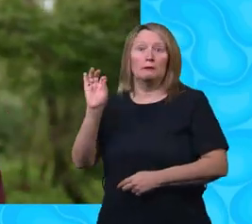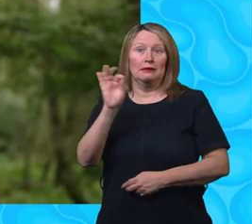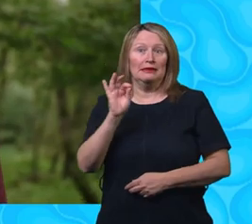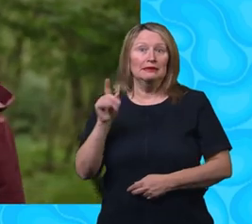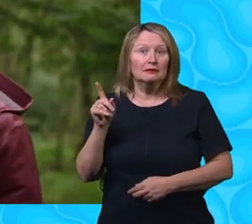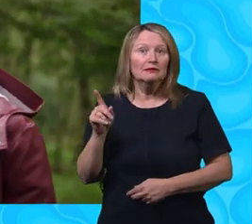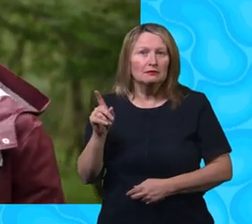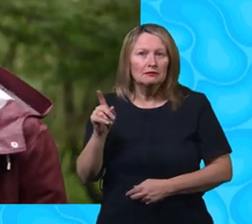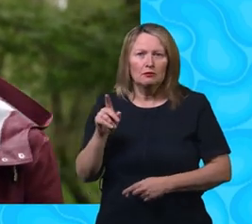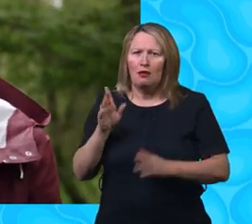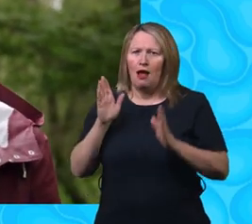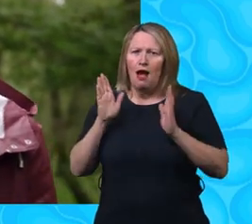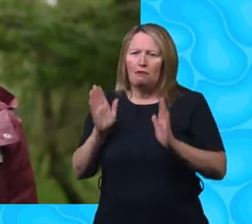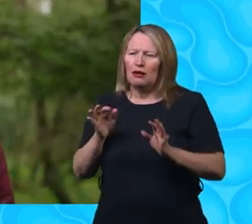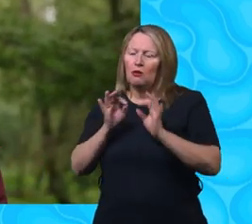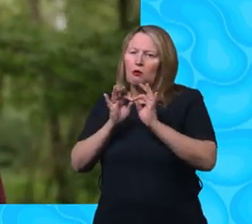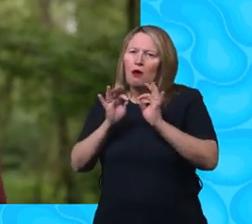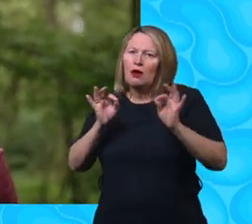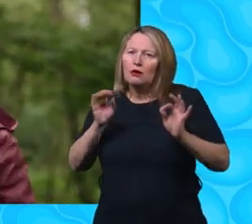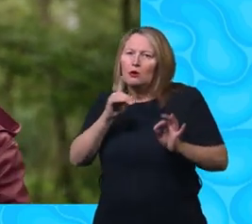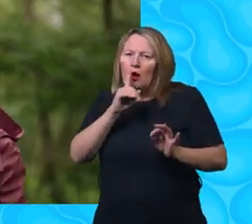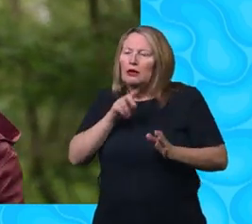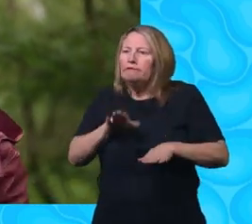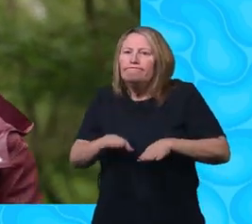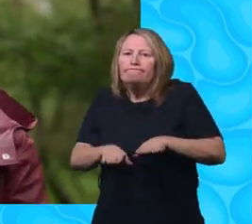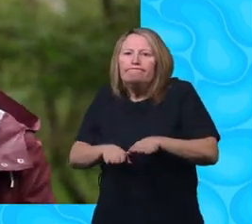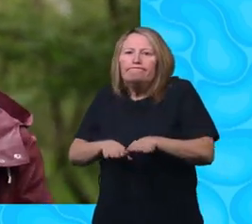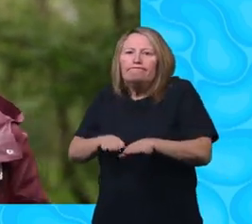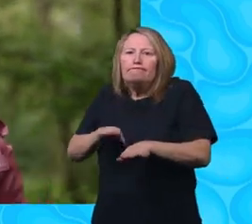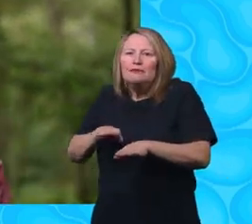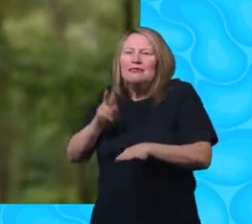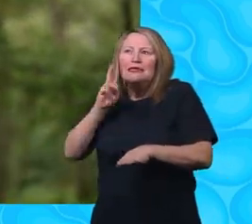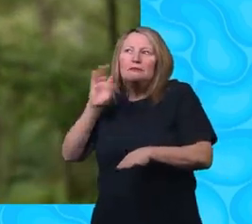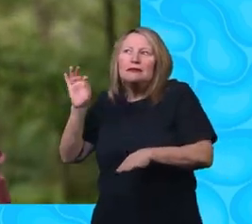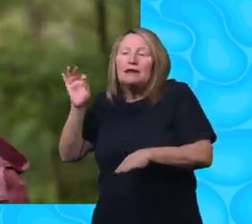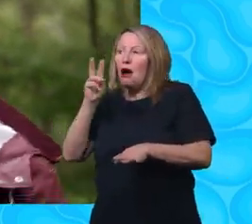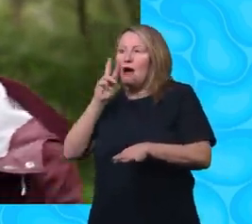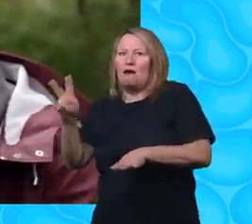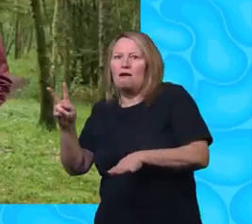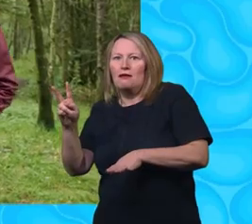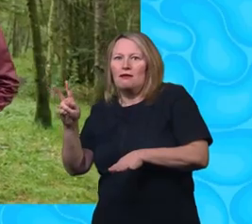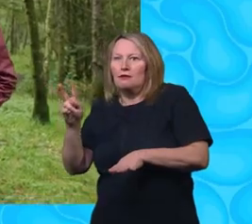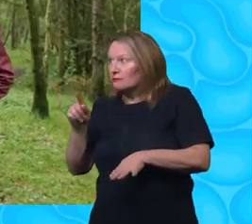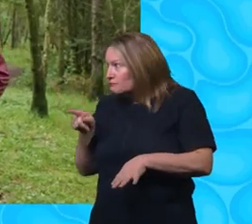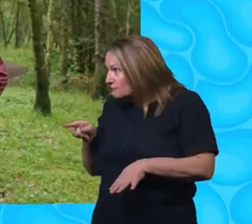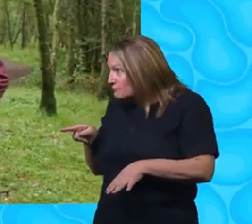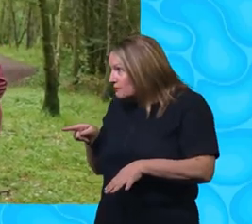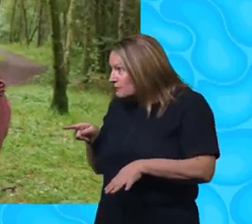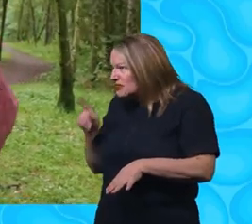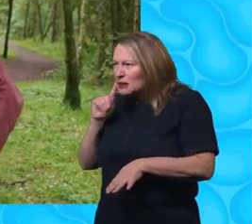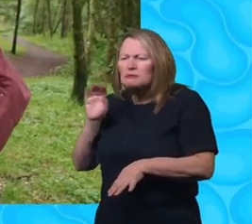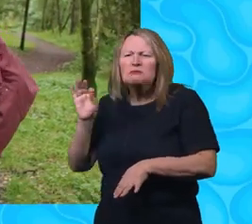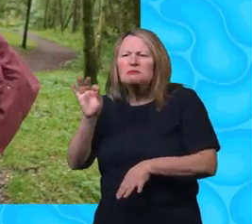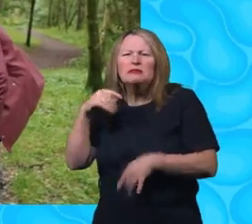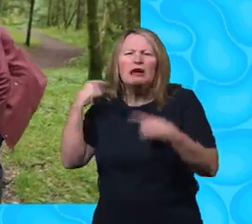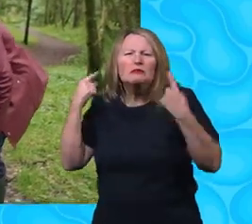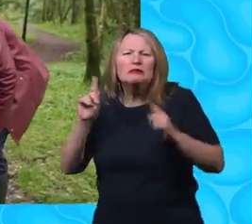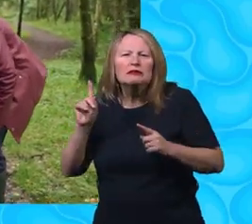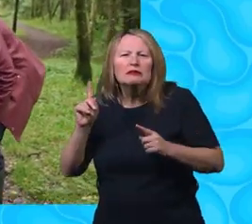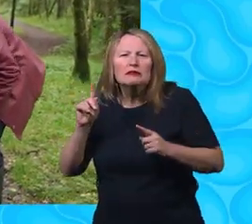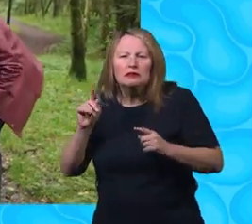looking for bees, but we also have to be nice and quiet so we can hear the bees as well. Sandy, what sound do bees make?